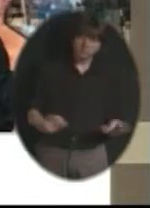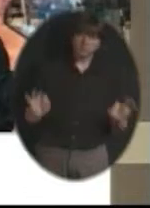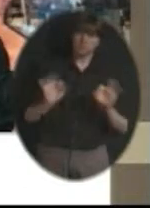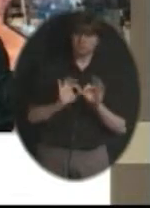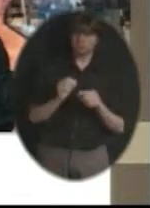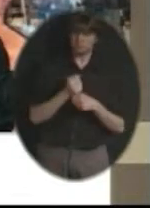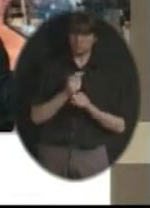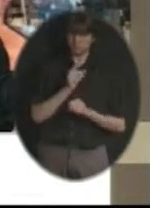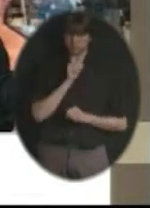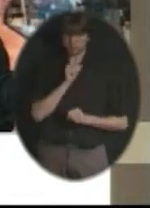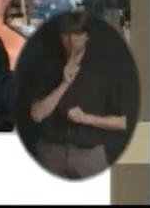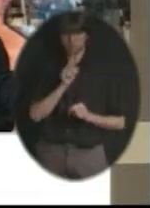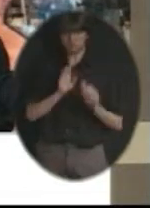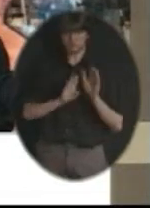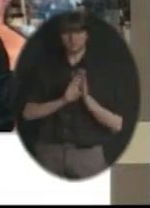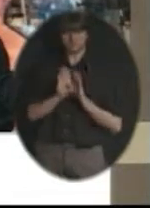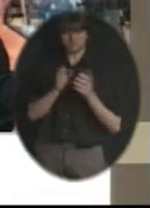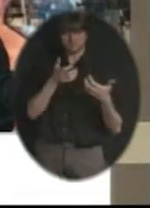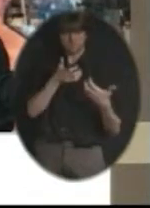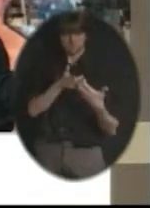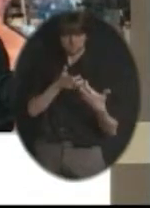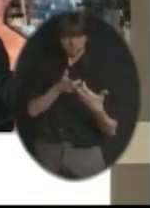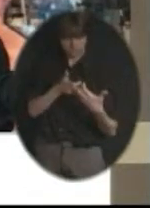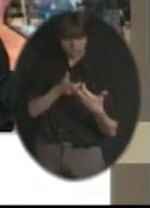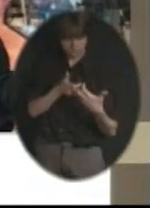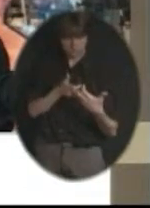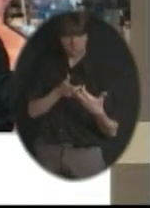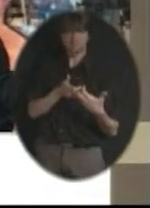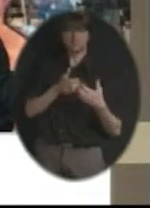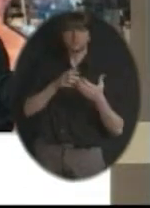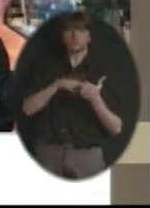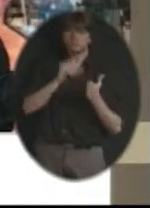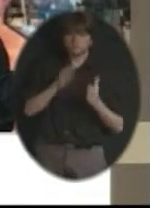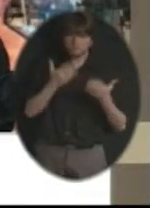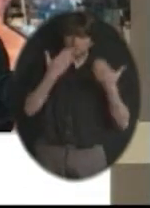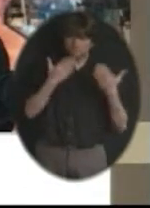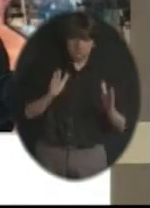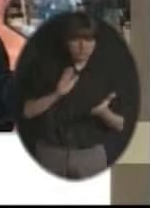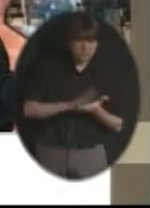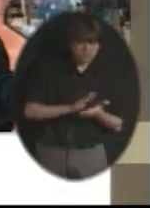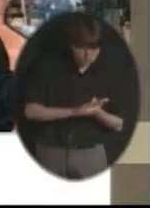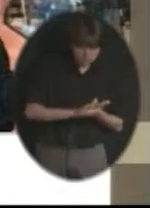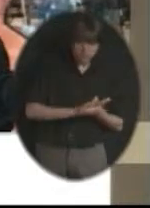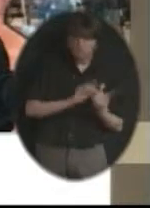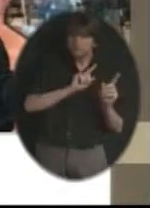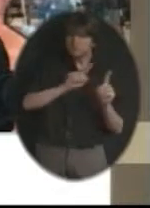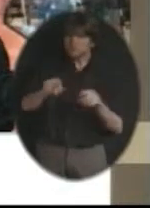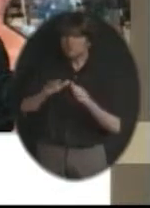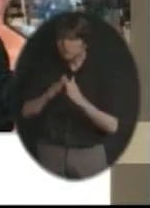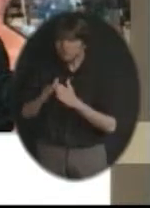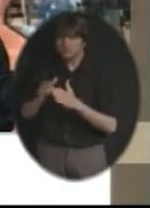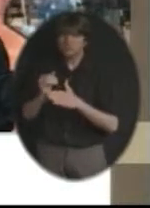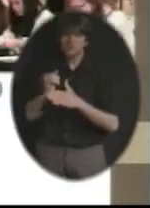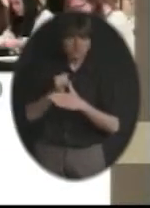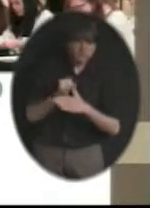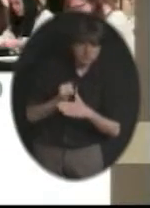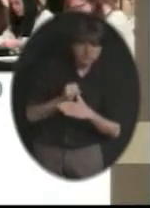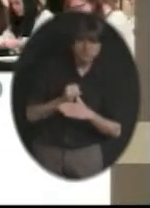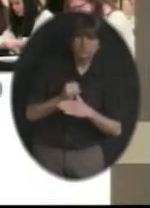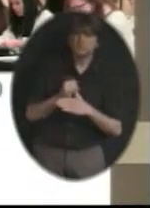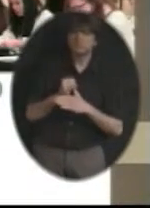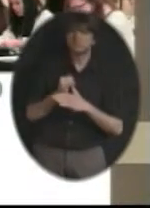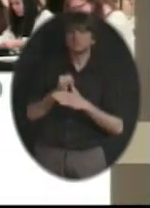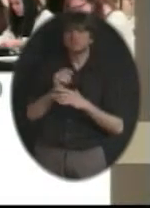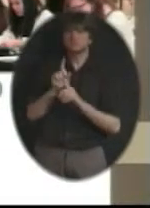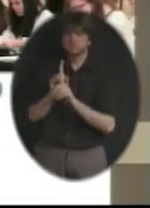so that our students would have opportunities, not just in our classrooms, but as they went out in the community in internships, shadowships, and those